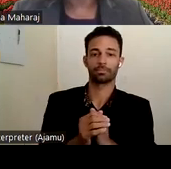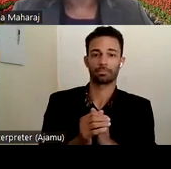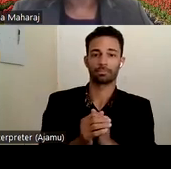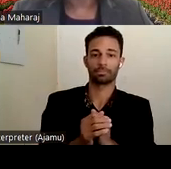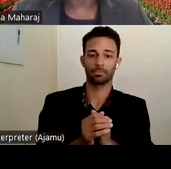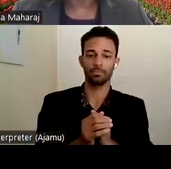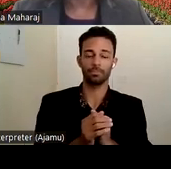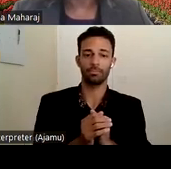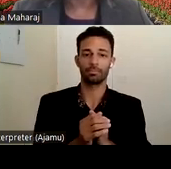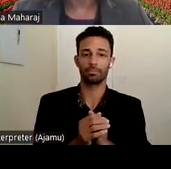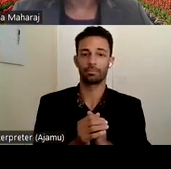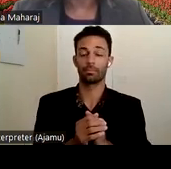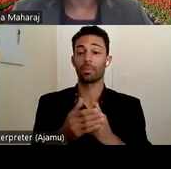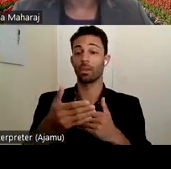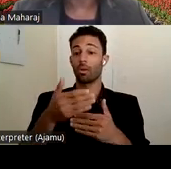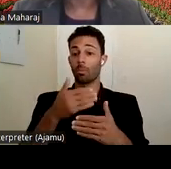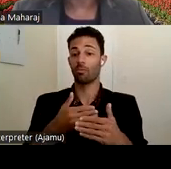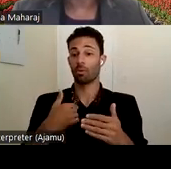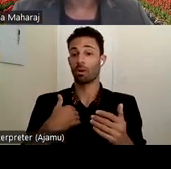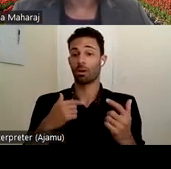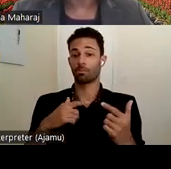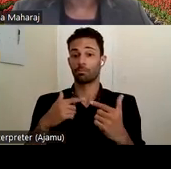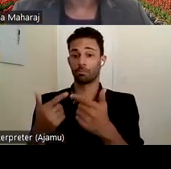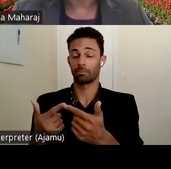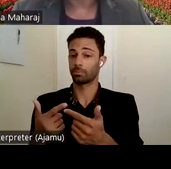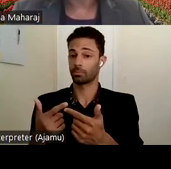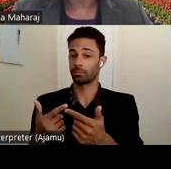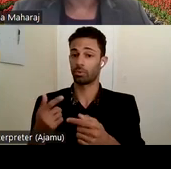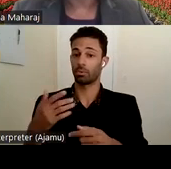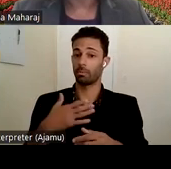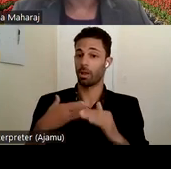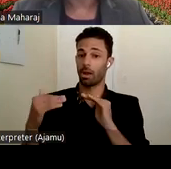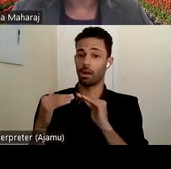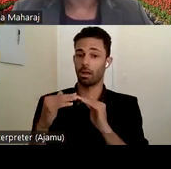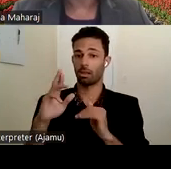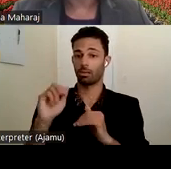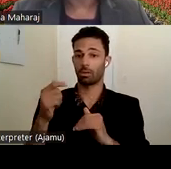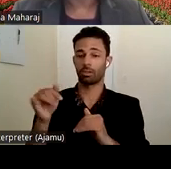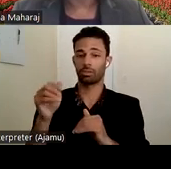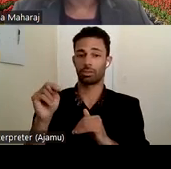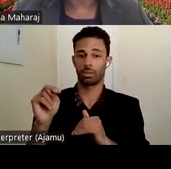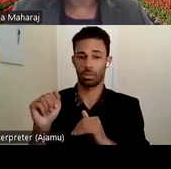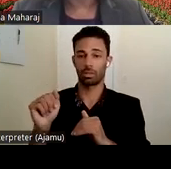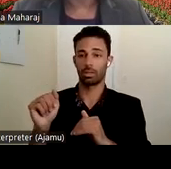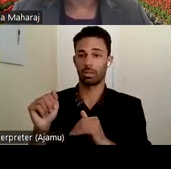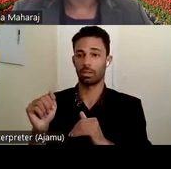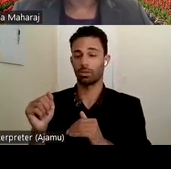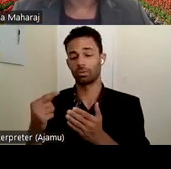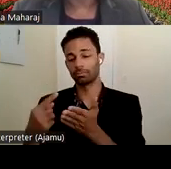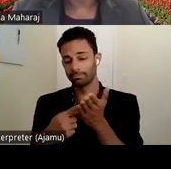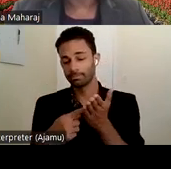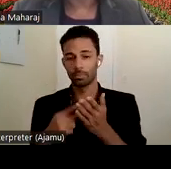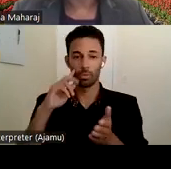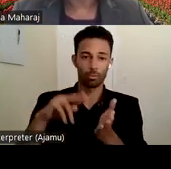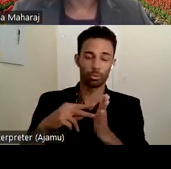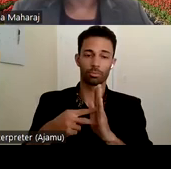Before I turn this over to my colleague Rajana to go over the purpose and the agenda and